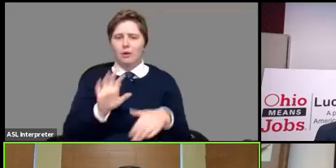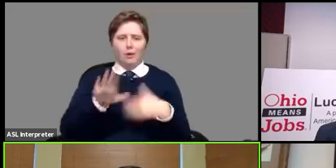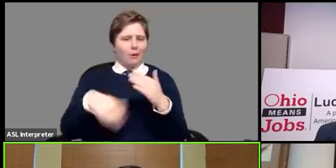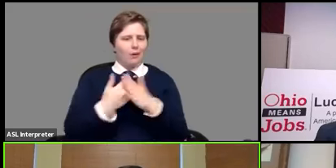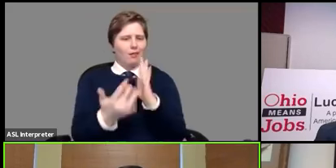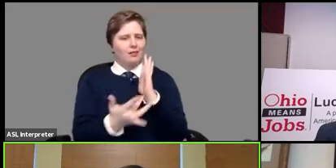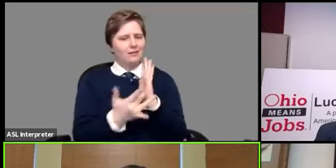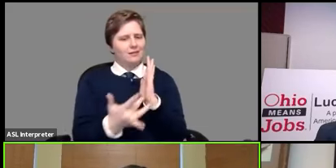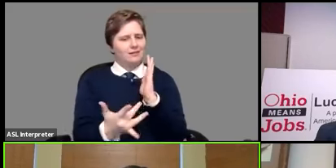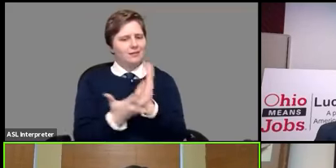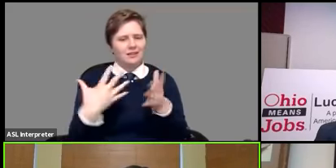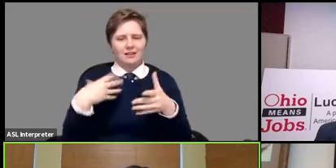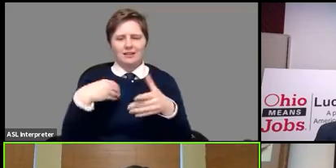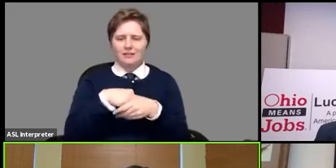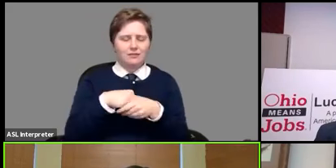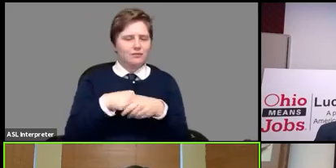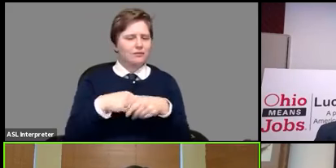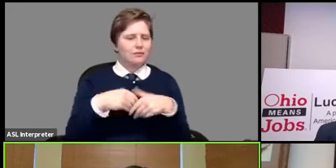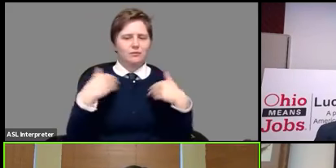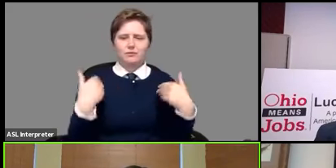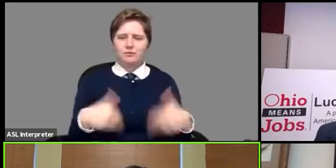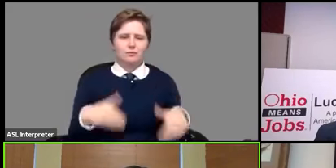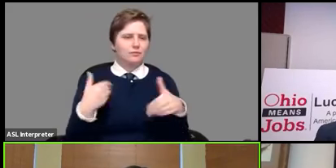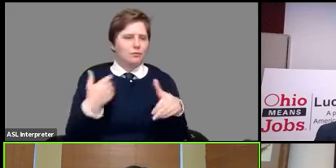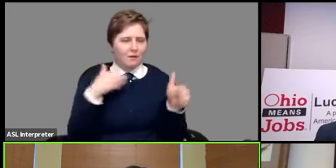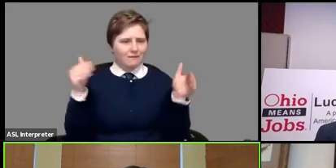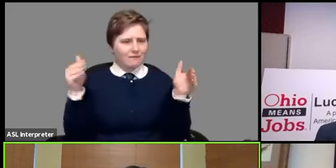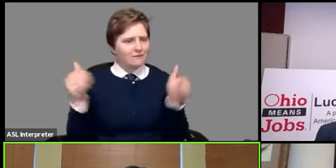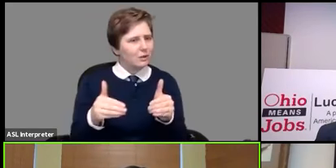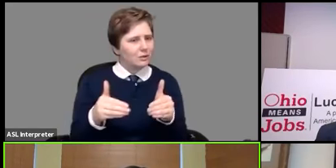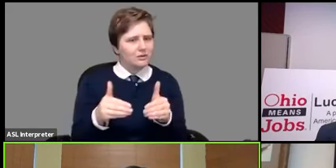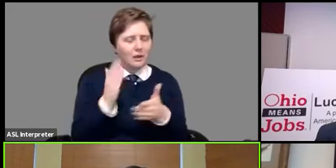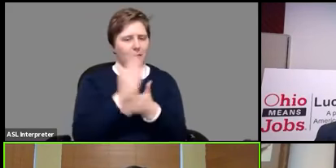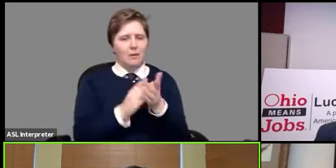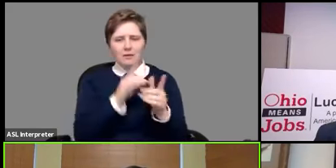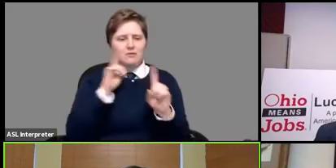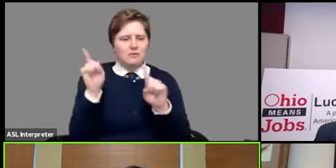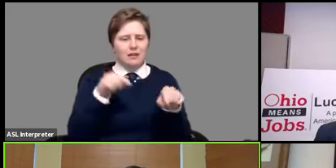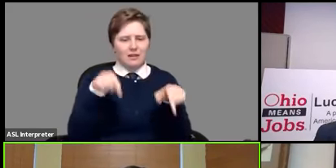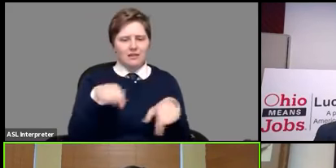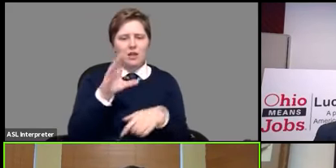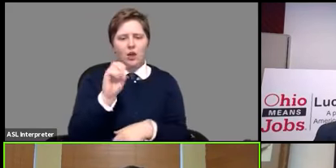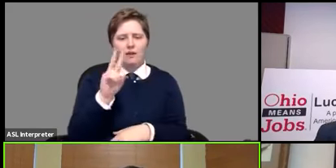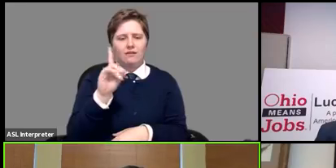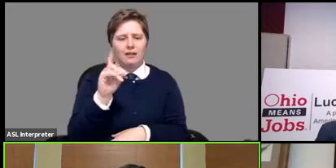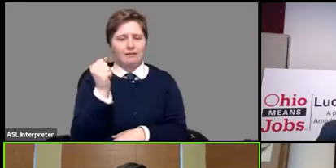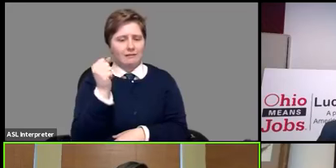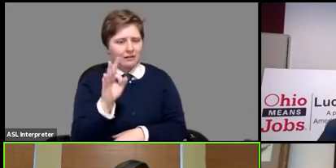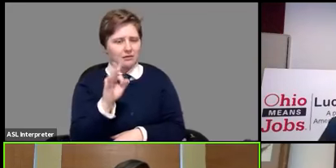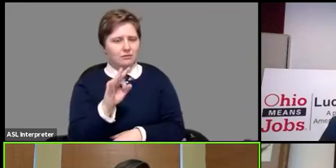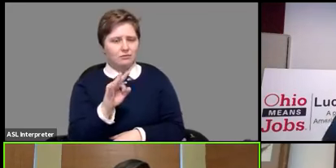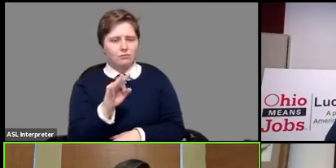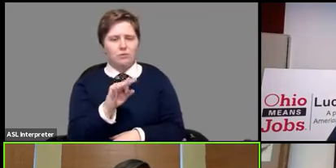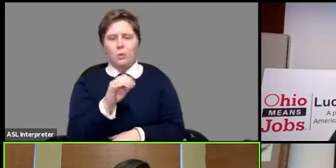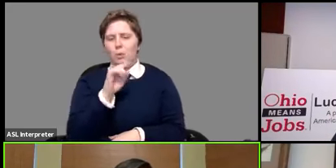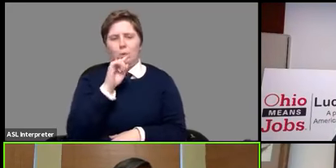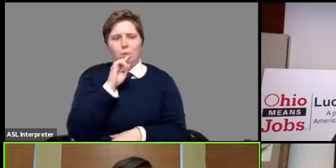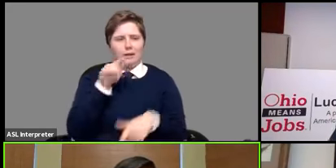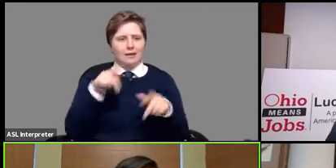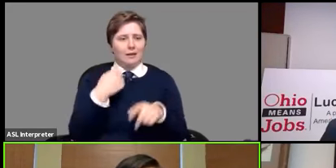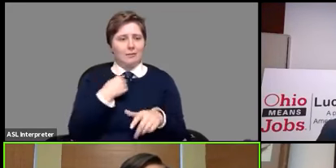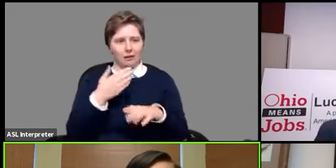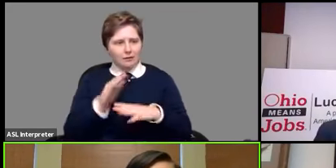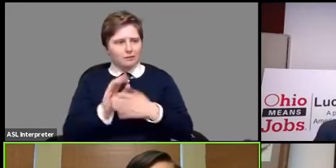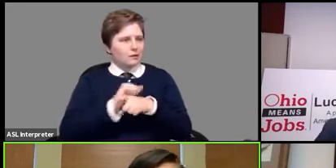enhancements that we're focusing on as a part of responding to covet 19 has really enabled me to brush up my